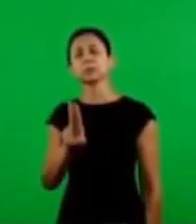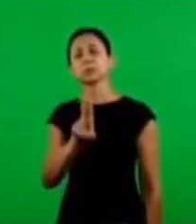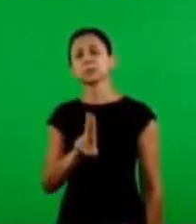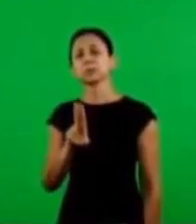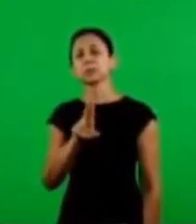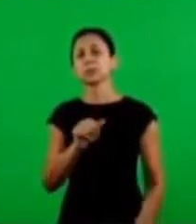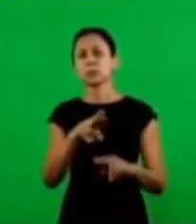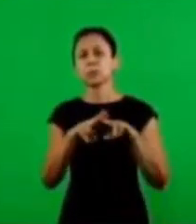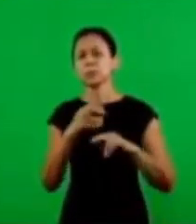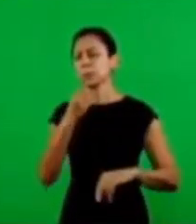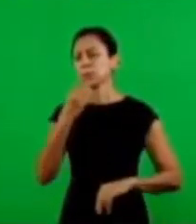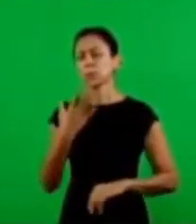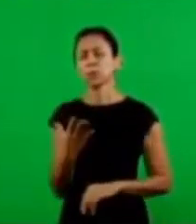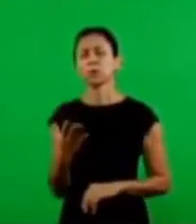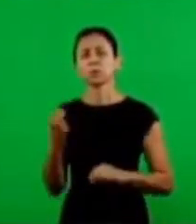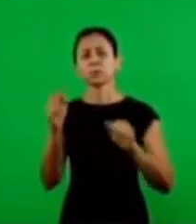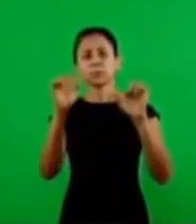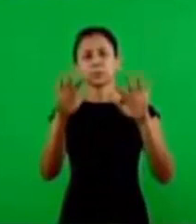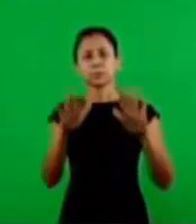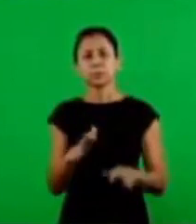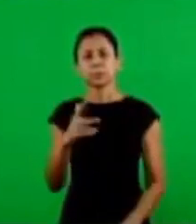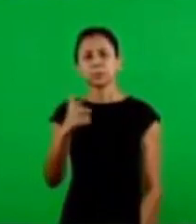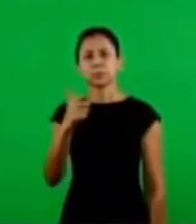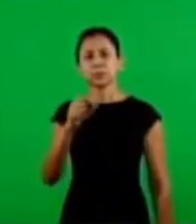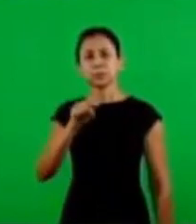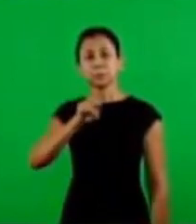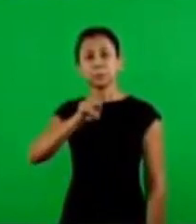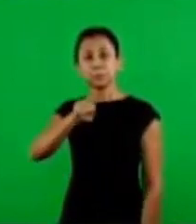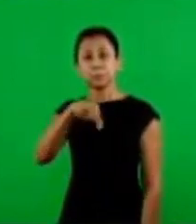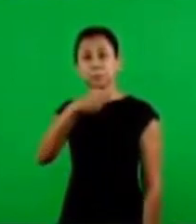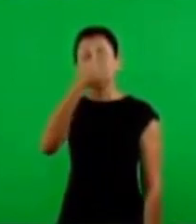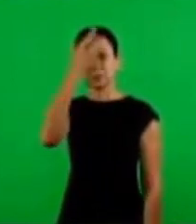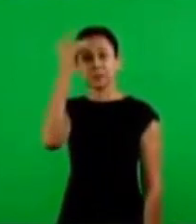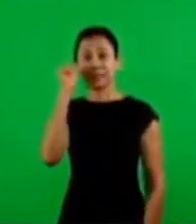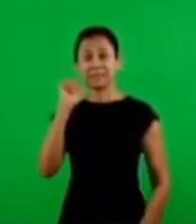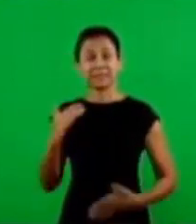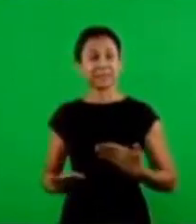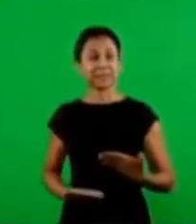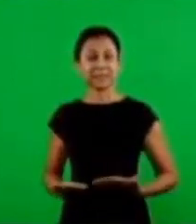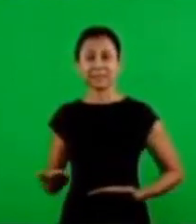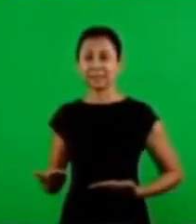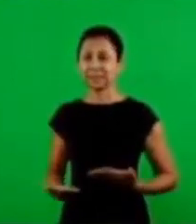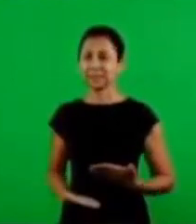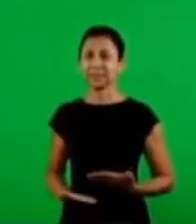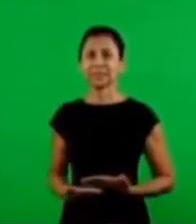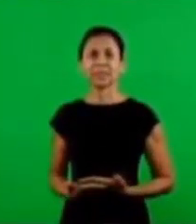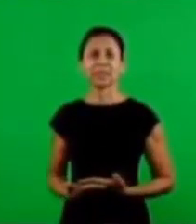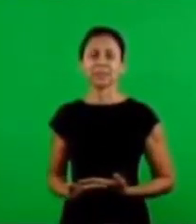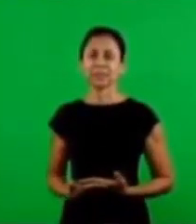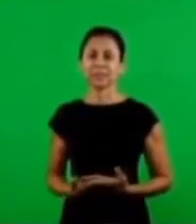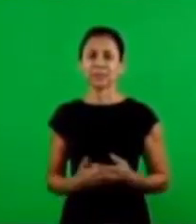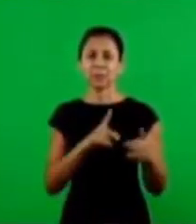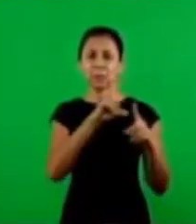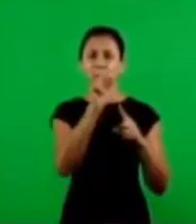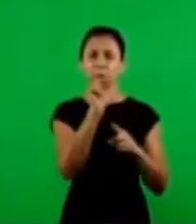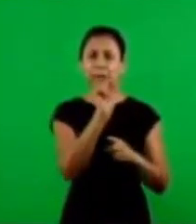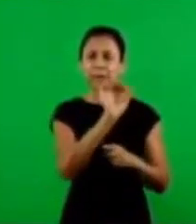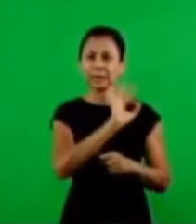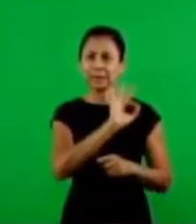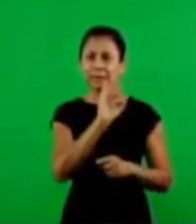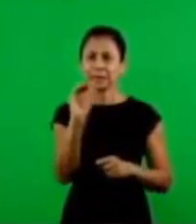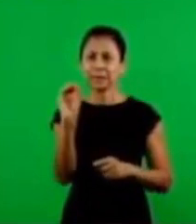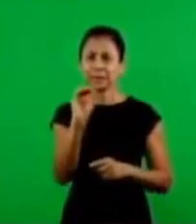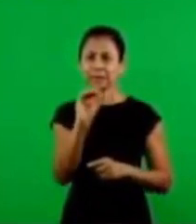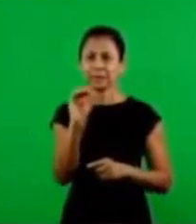those are resources that we have and the greatest blessing we have here 2,000 women servants of the Lord no one even